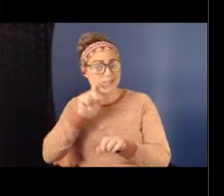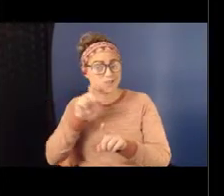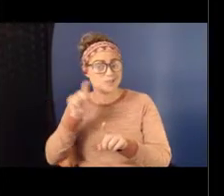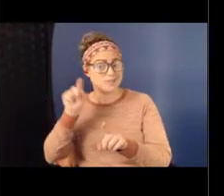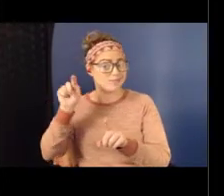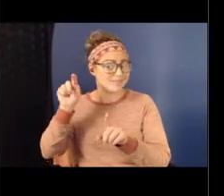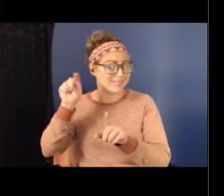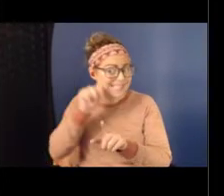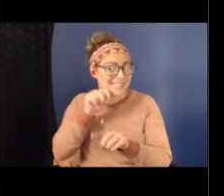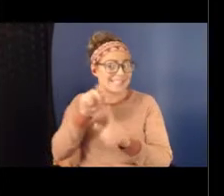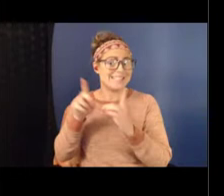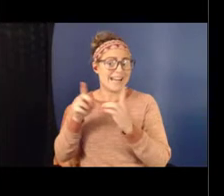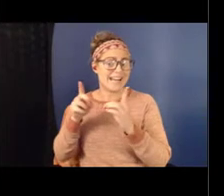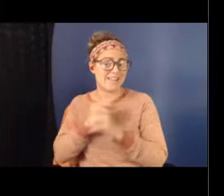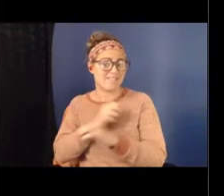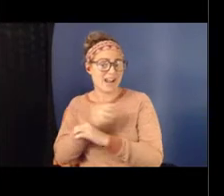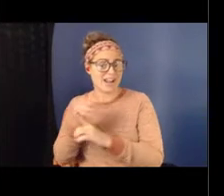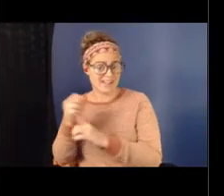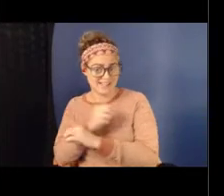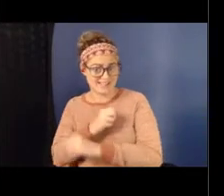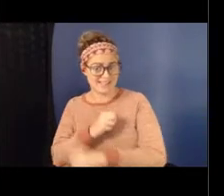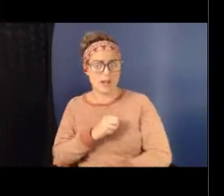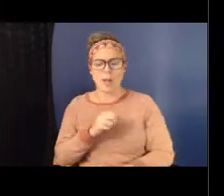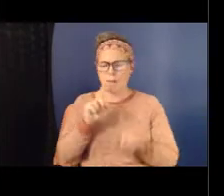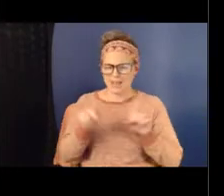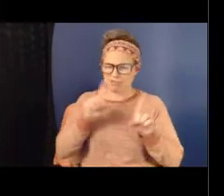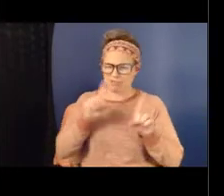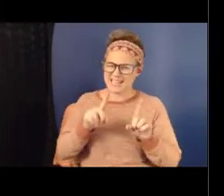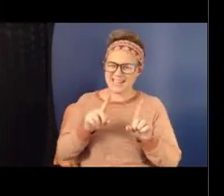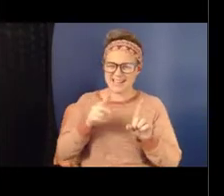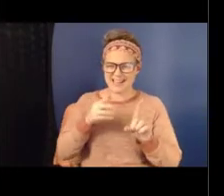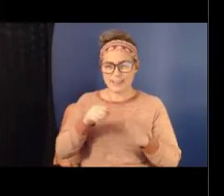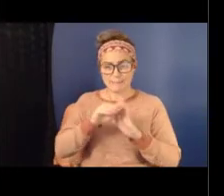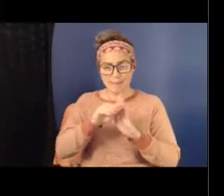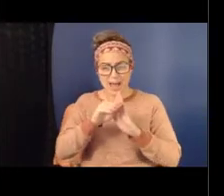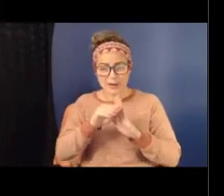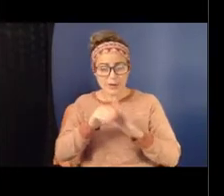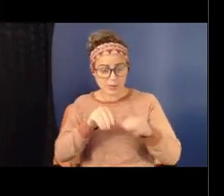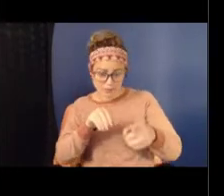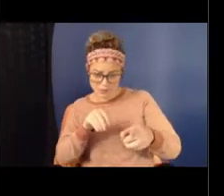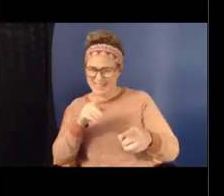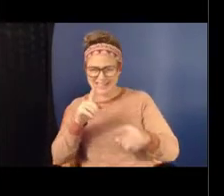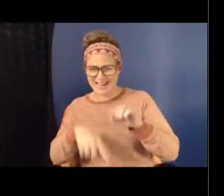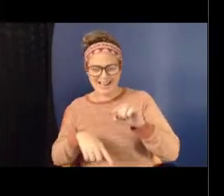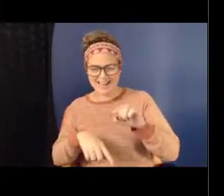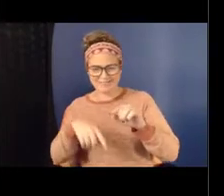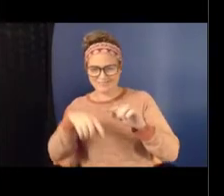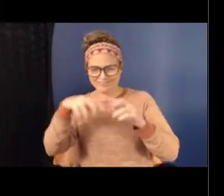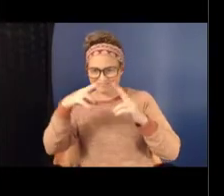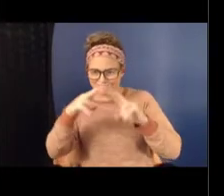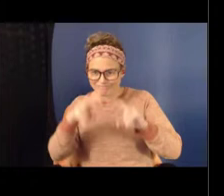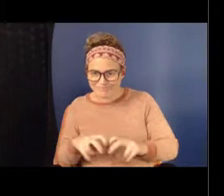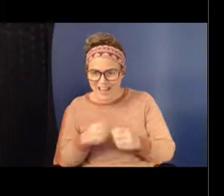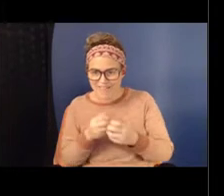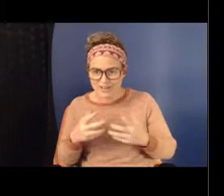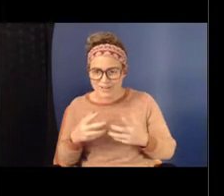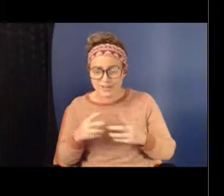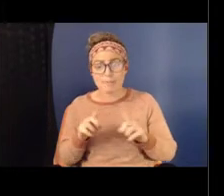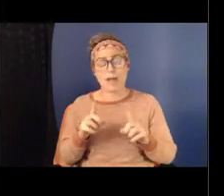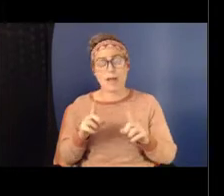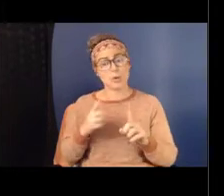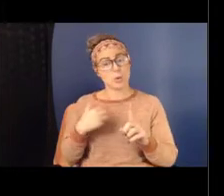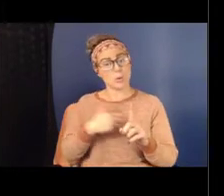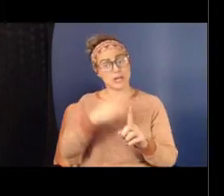But ultimately, in this model, and we're not going to have time to unpack all of this, but we do know from our work that the family context matters, right?